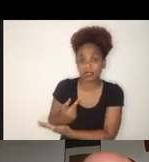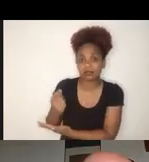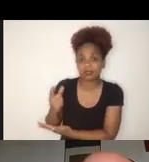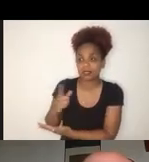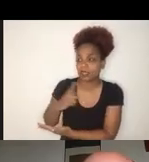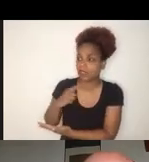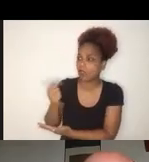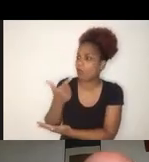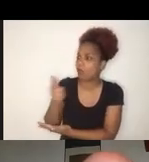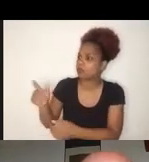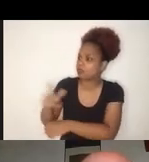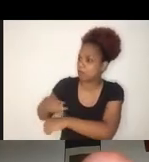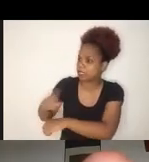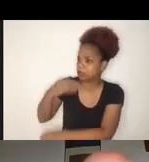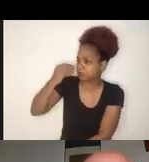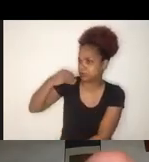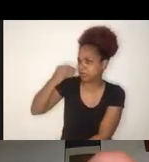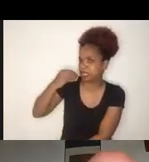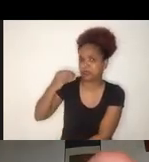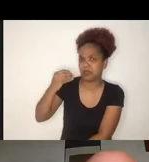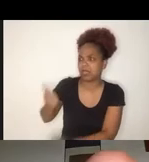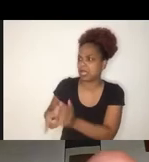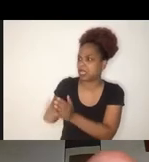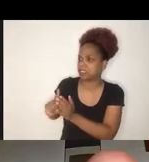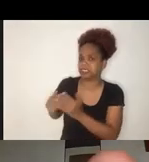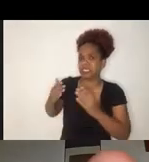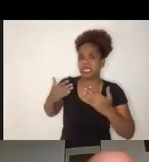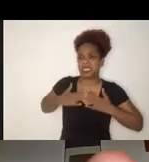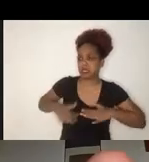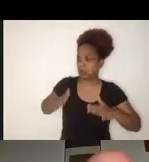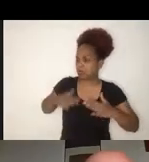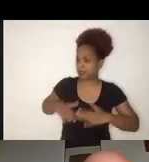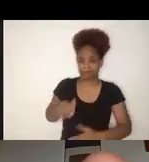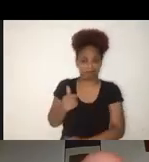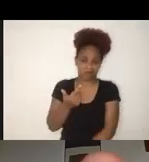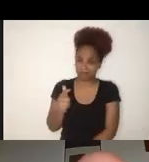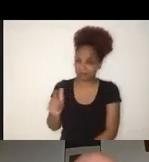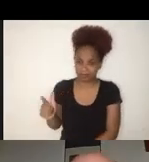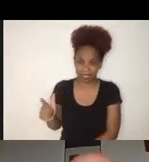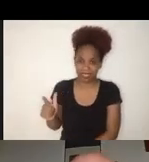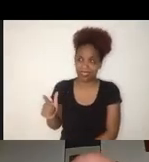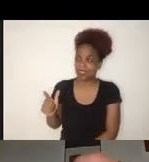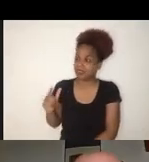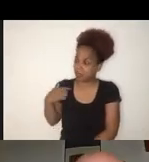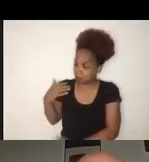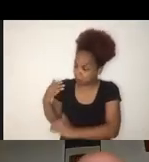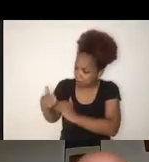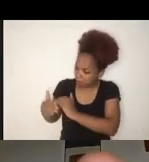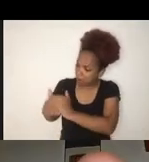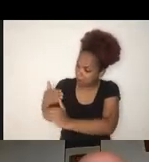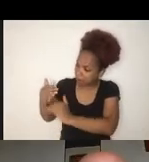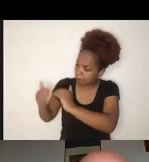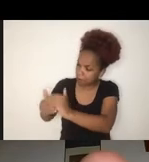seen that the teachers and the schools have struggled to switch often from one day to another